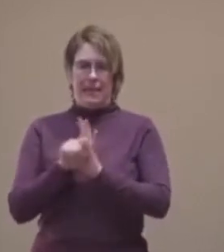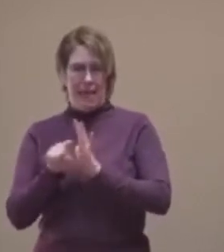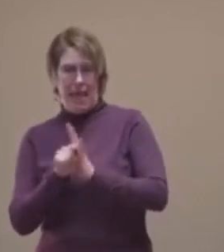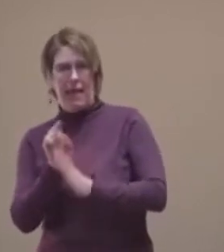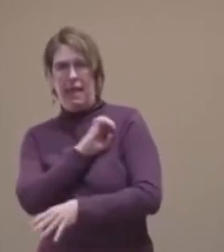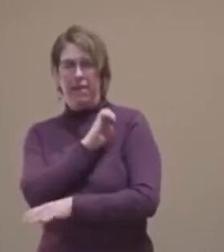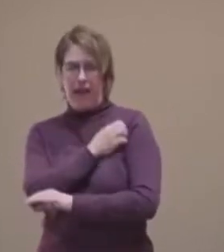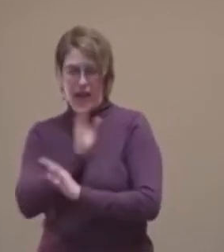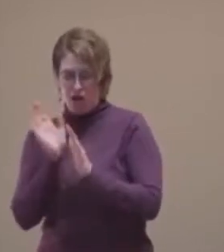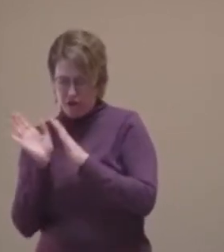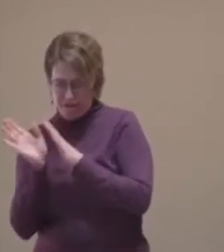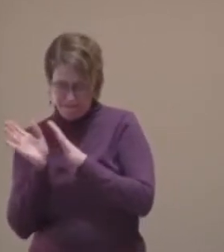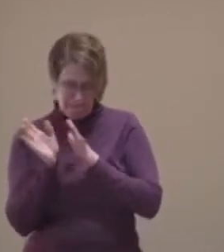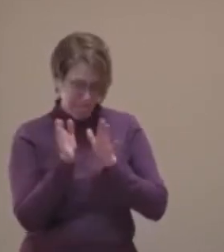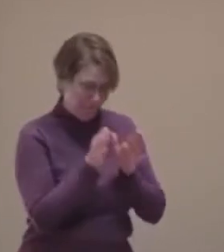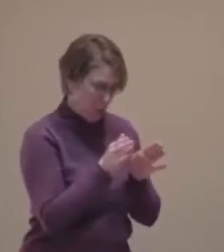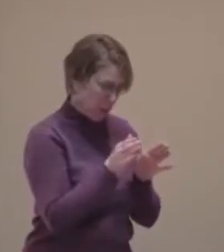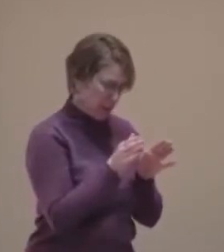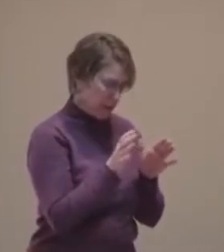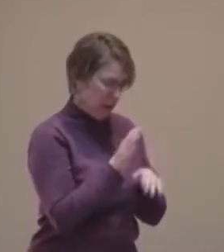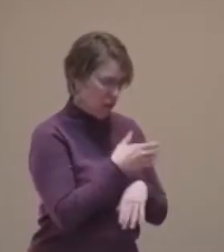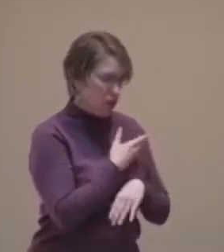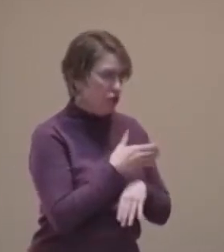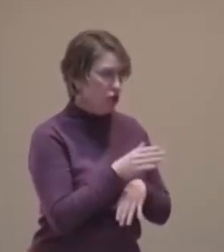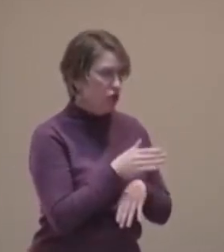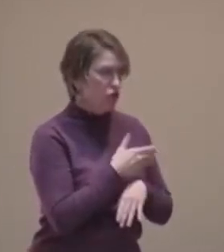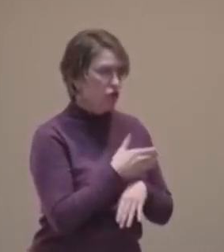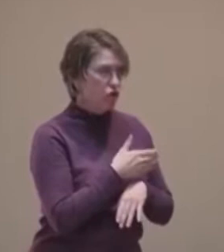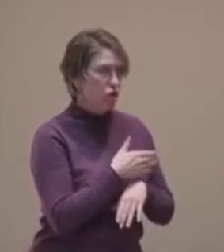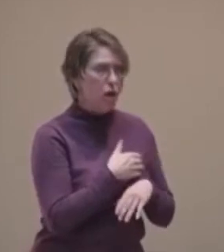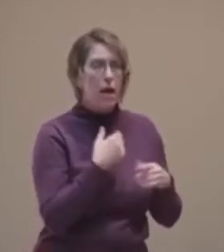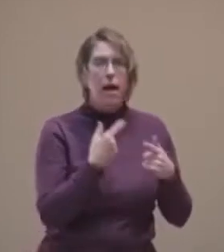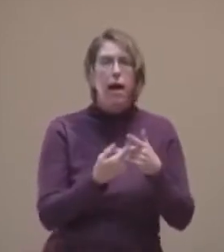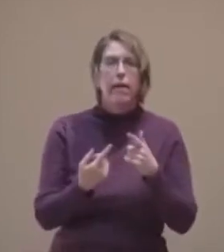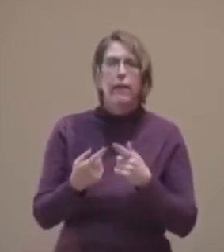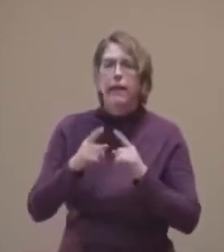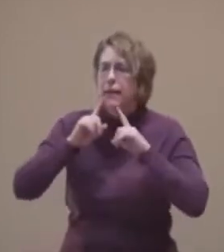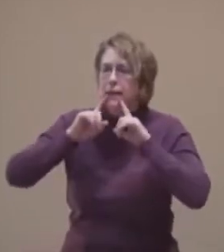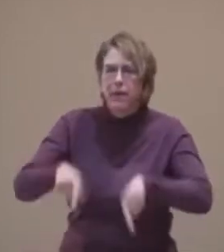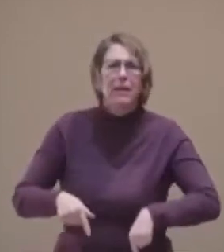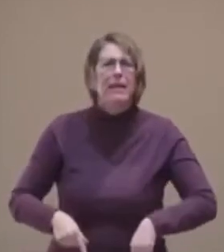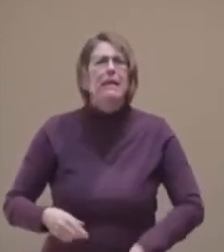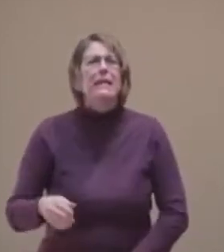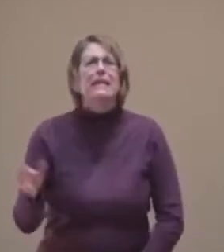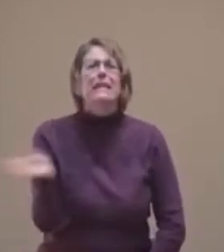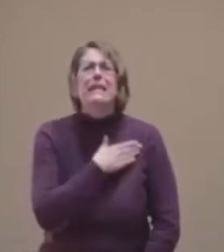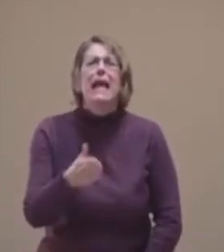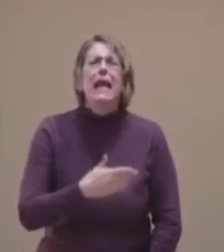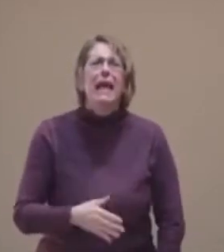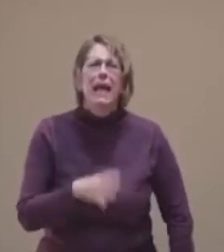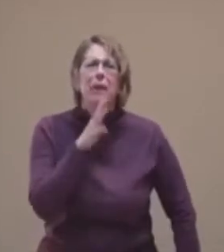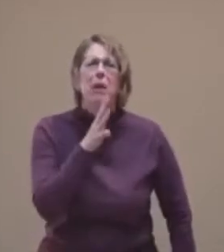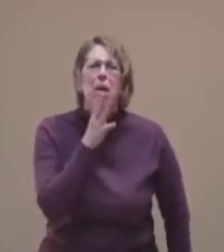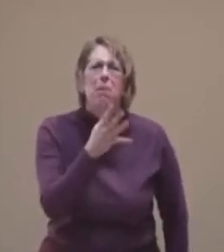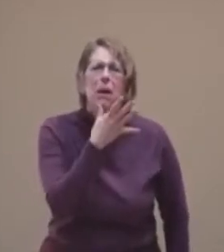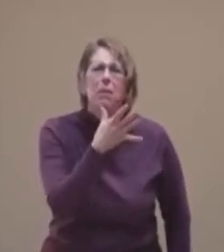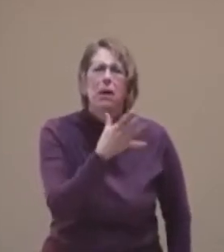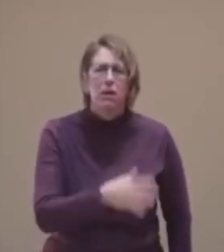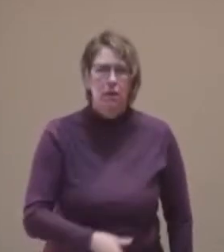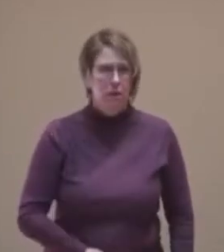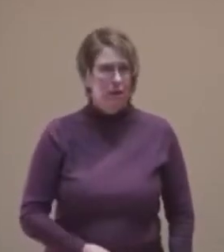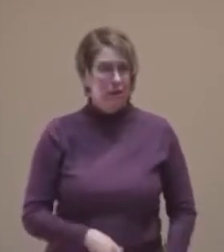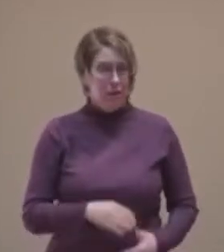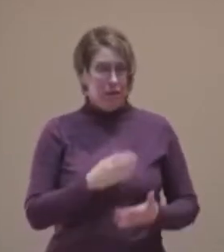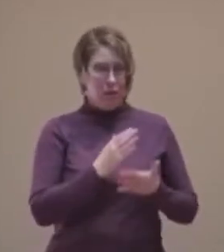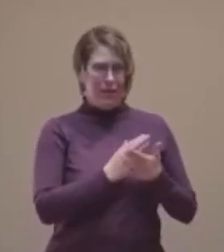Because shortly after I started playing, then came the demands for us to sing. And as soon as we stopped singing,